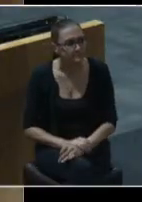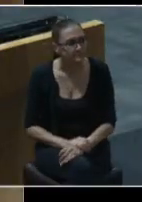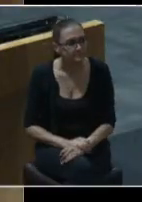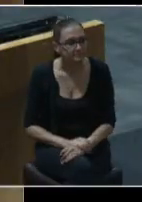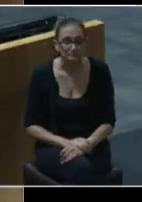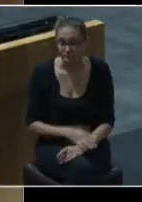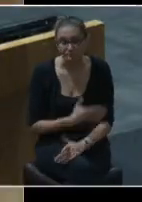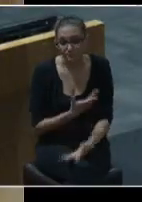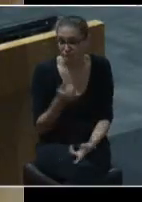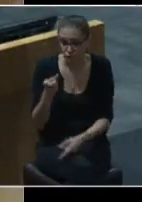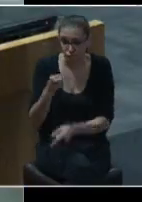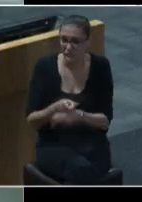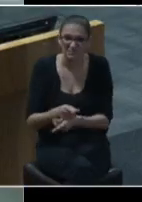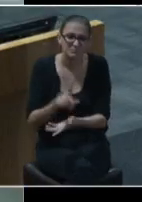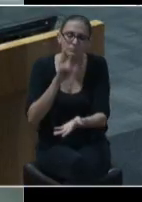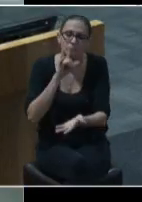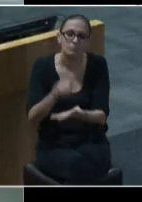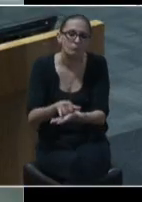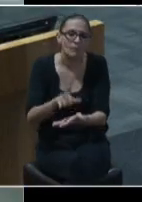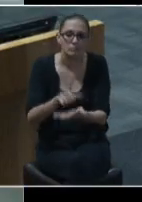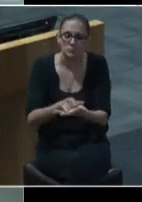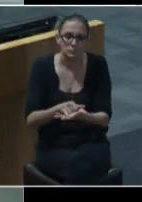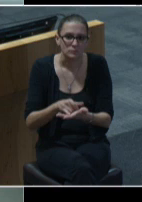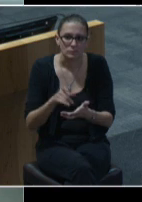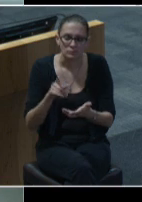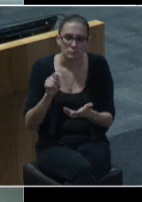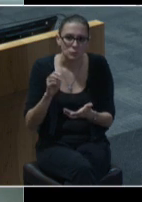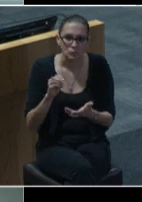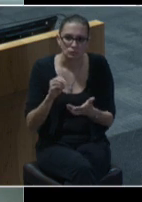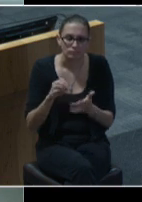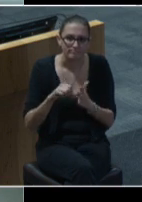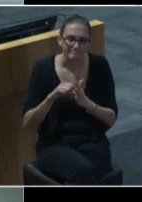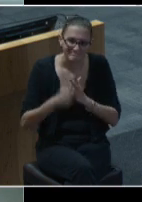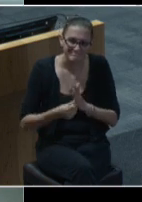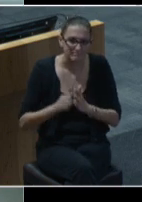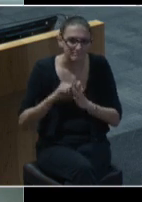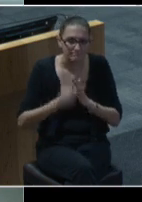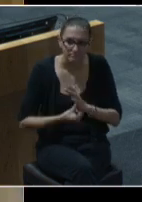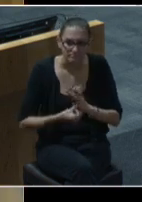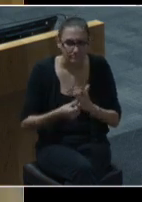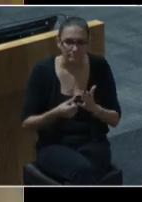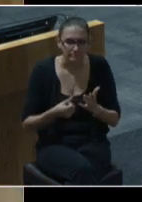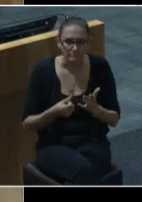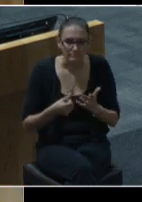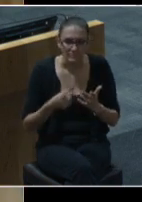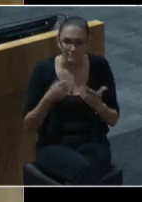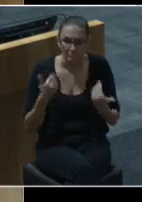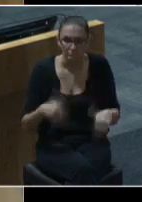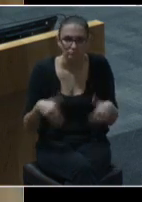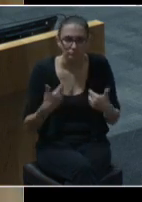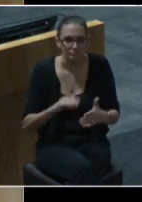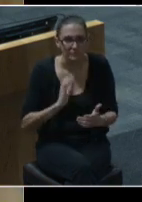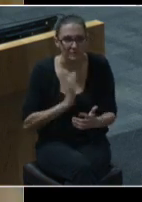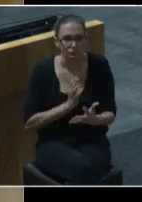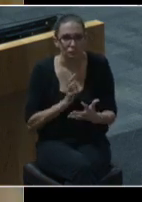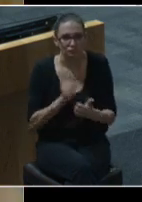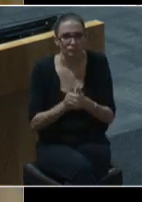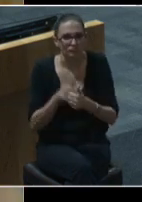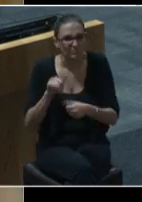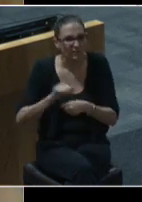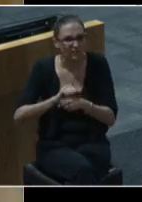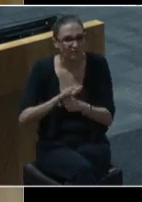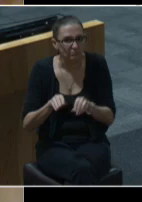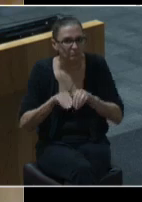You're right. It's nearly impossible to overstate the magnitude of the challenge that COVID-19 has